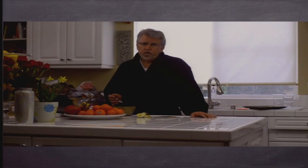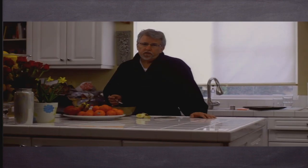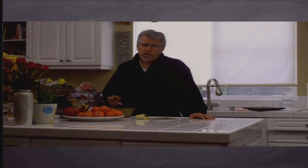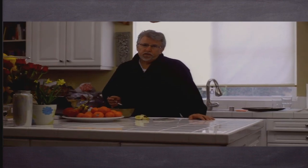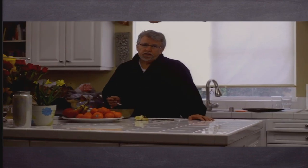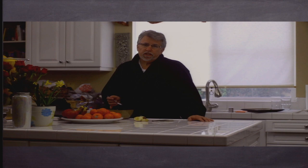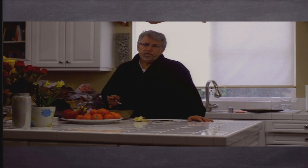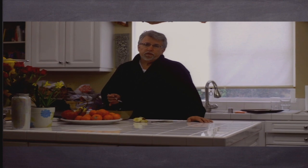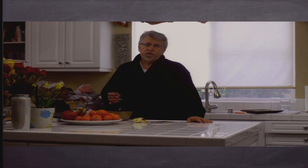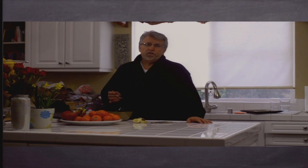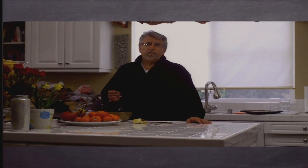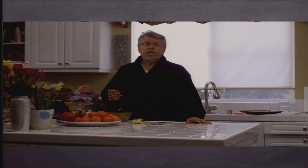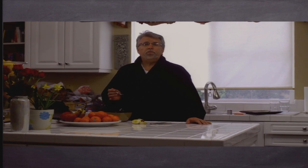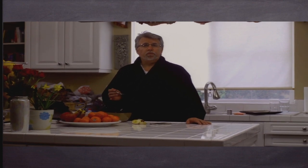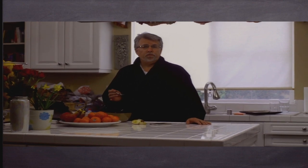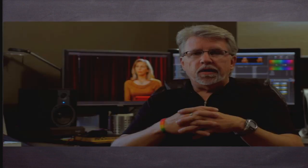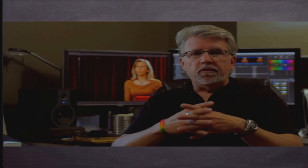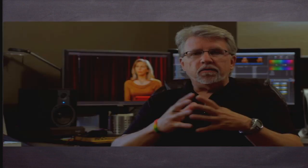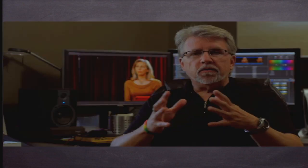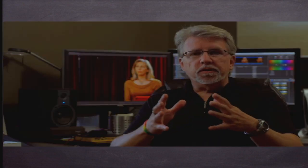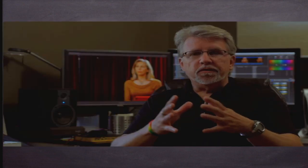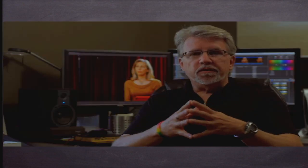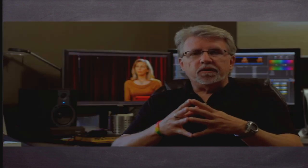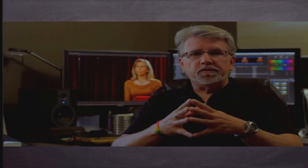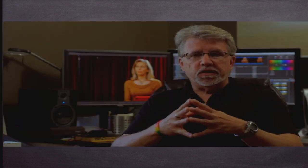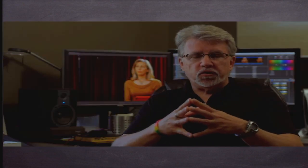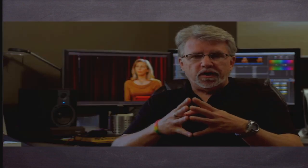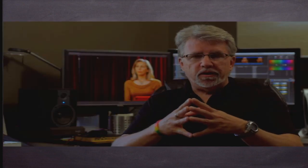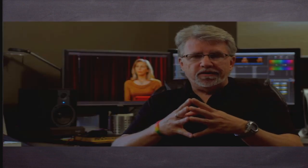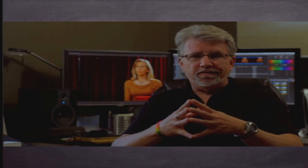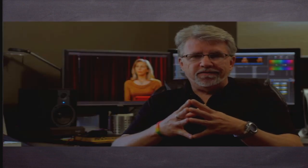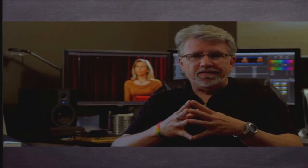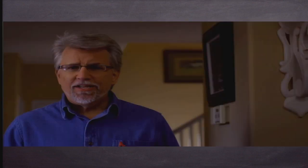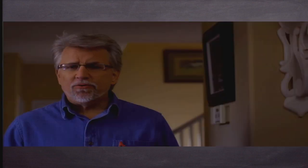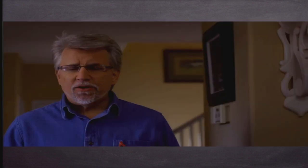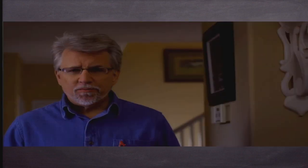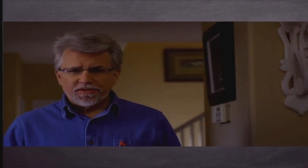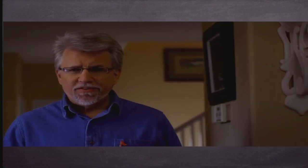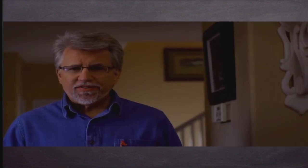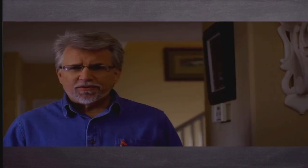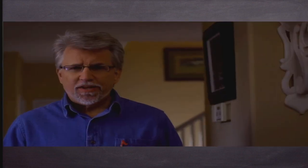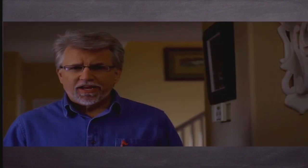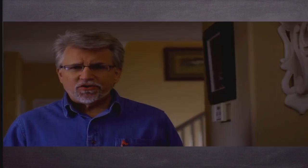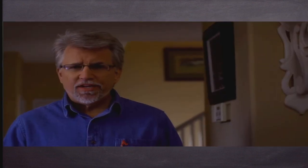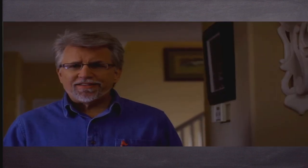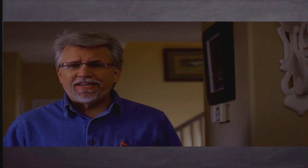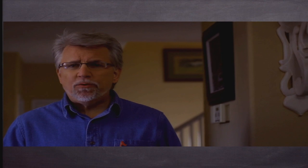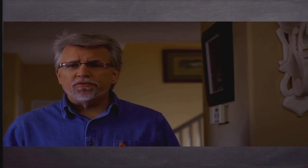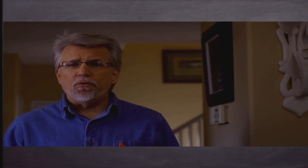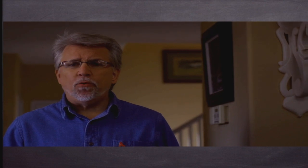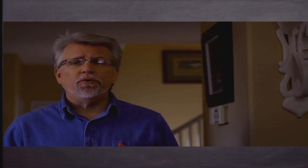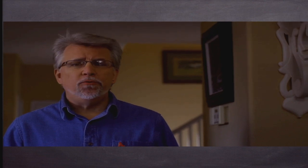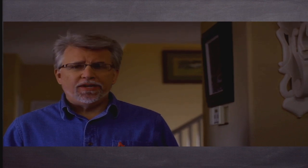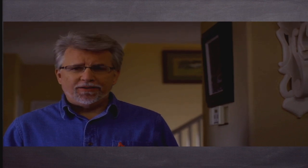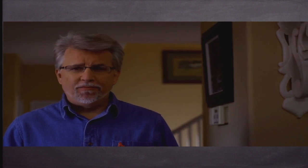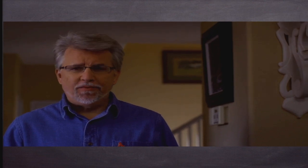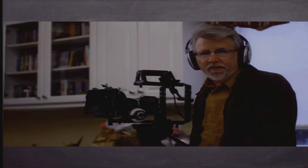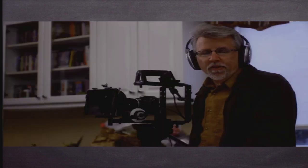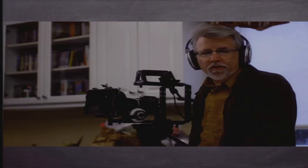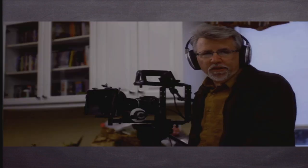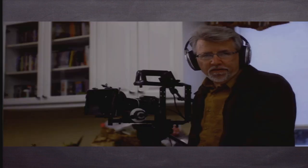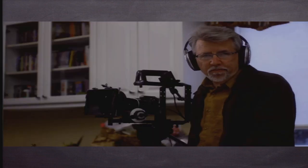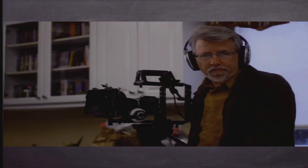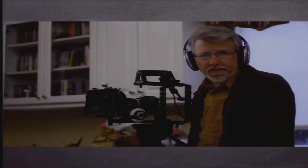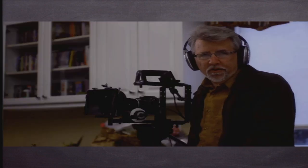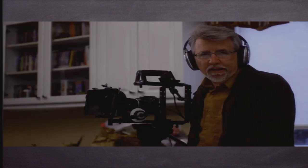I no longer believe that the Native Americans are Hebrews. I no longer believe that homosexuality is a sin. I no longer believe in secret handshakes, keywords, or new names.